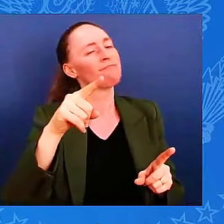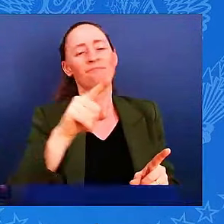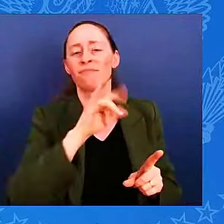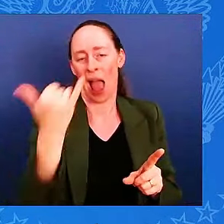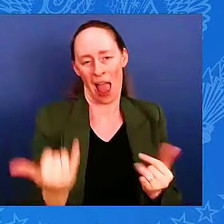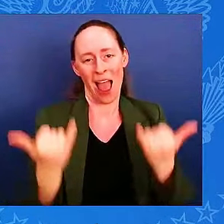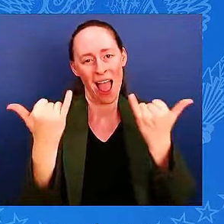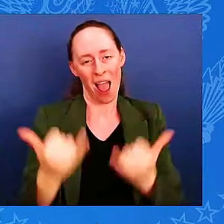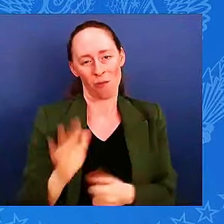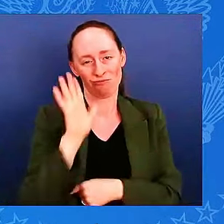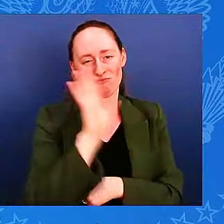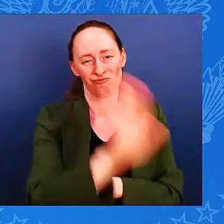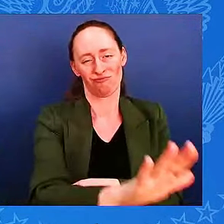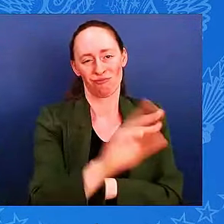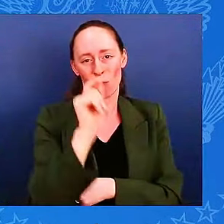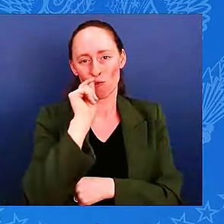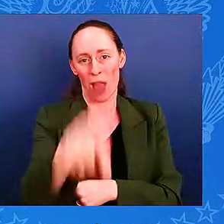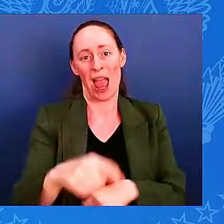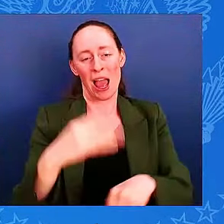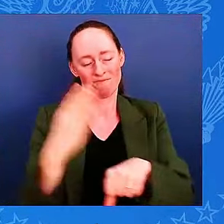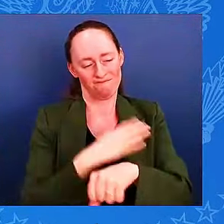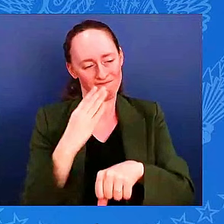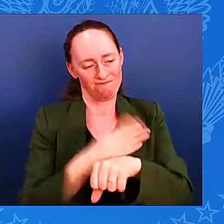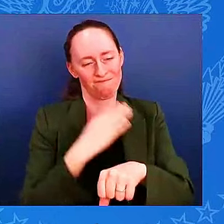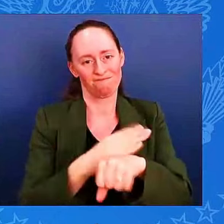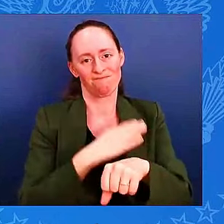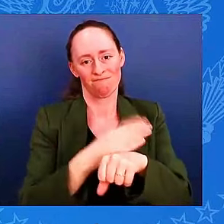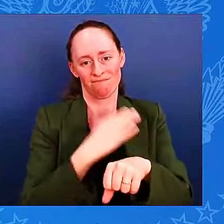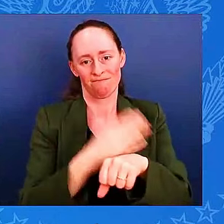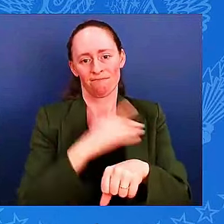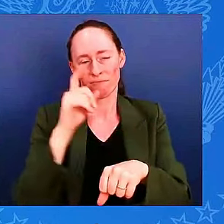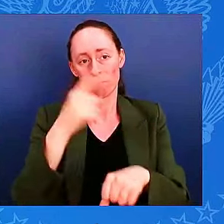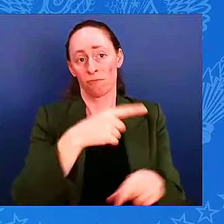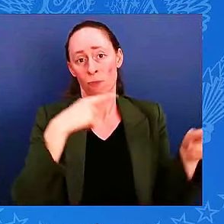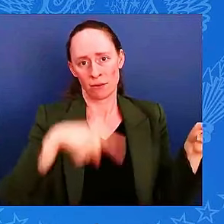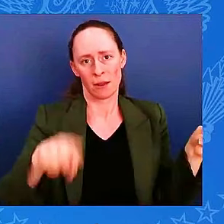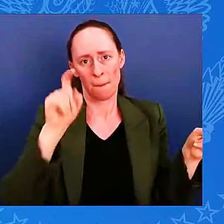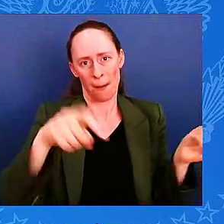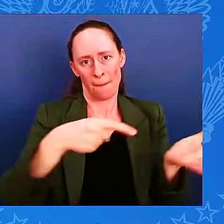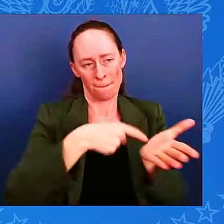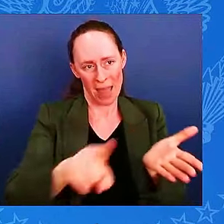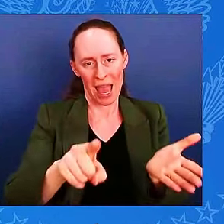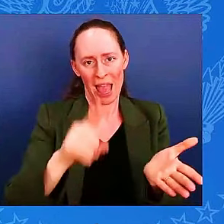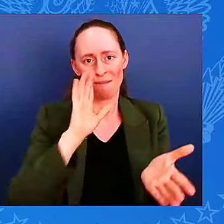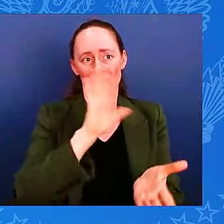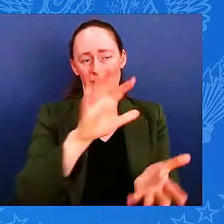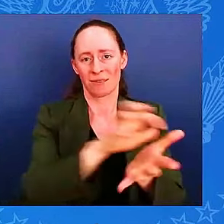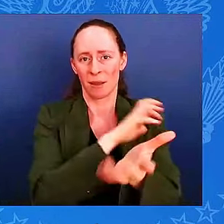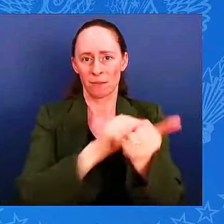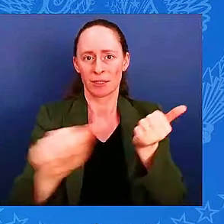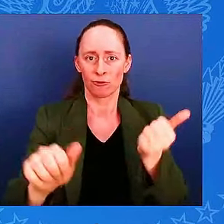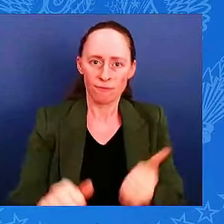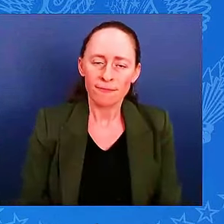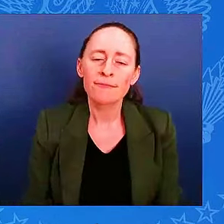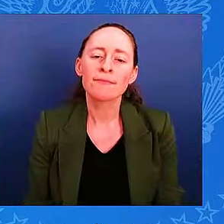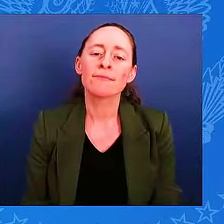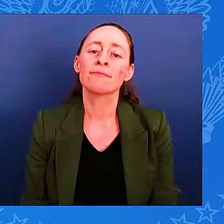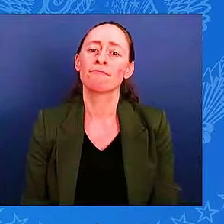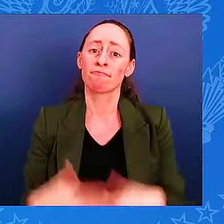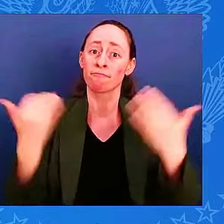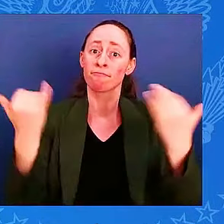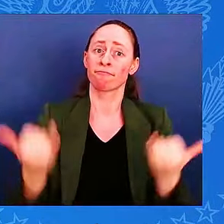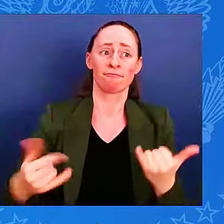Like everyone here today, I want to see Ukraine thrive as a strong, modern,